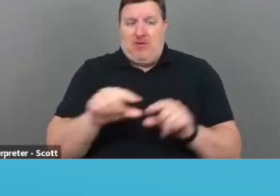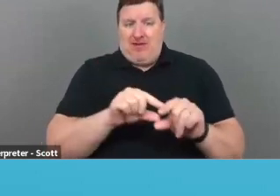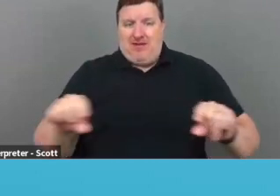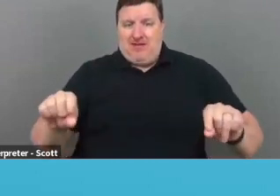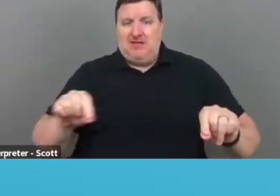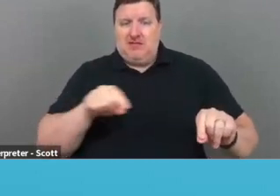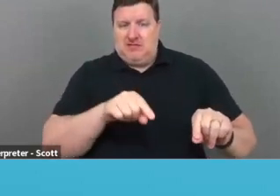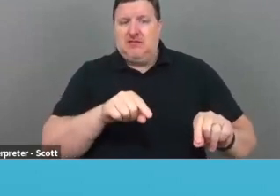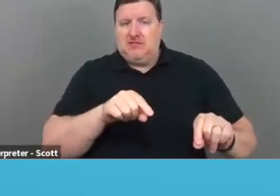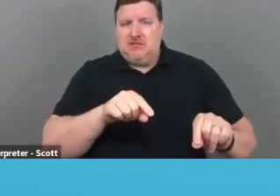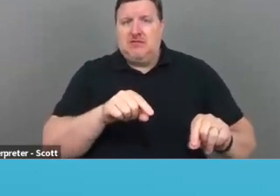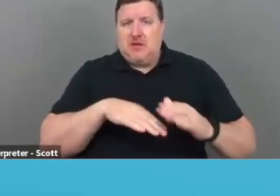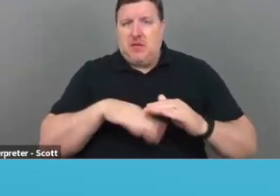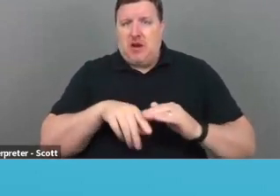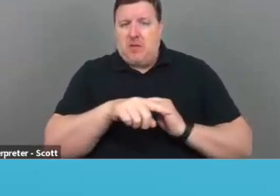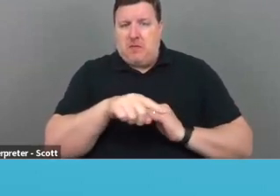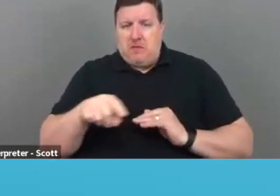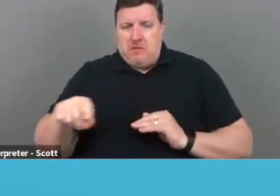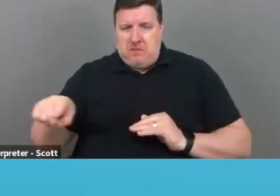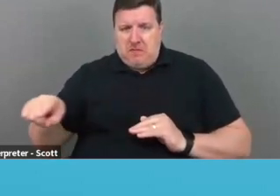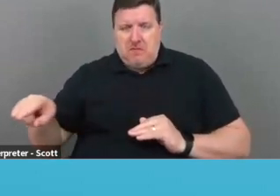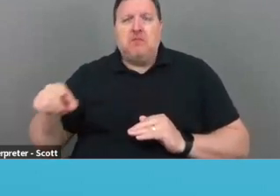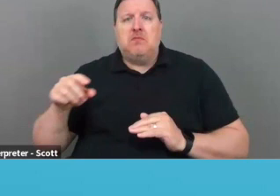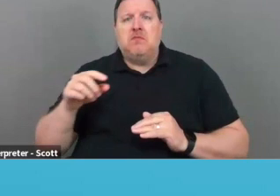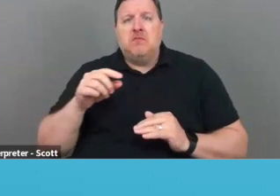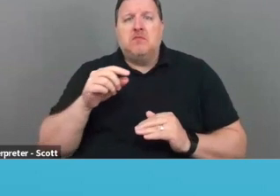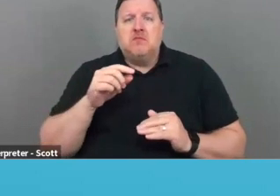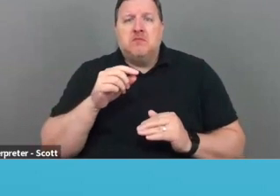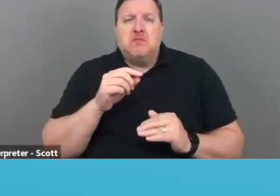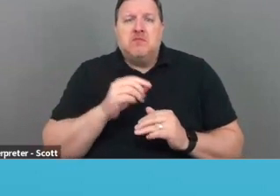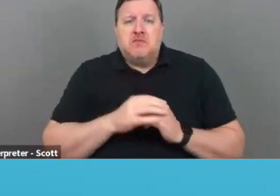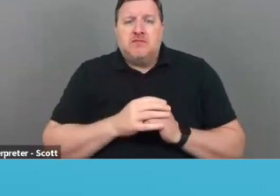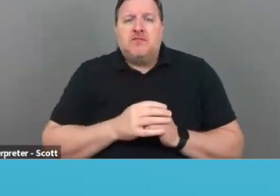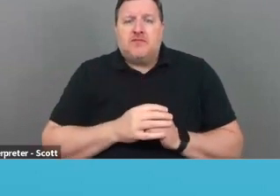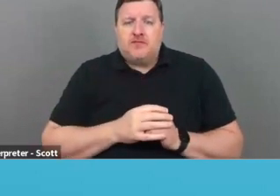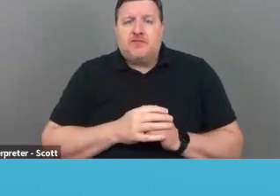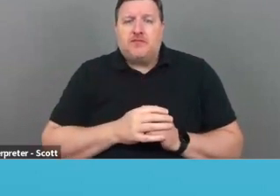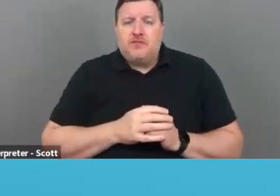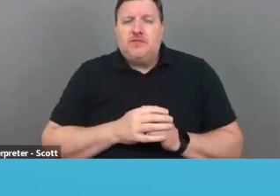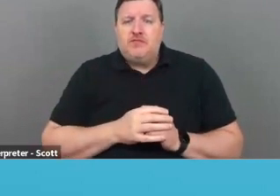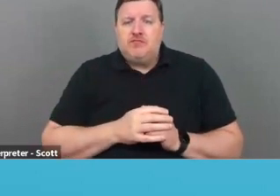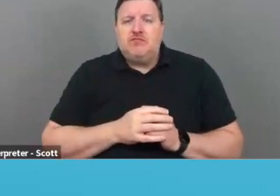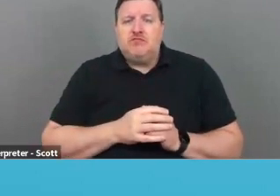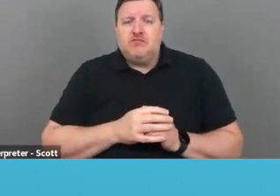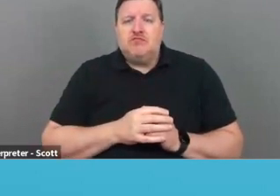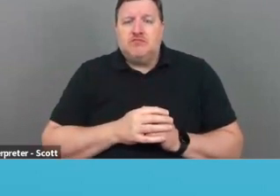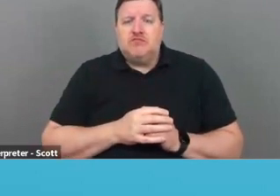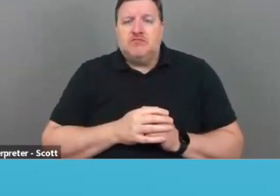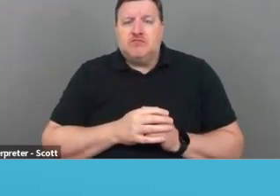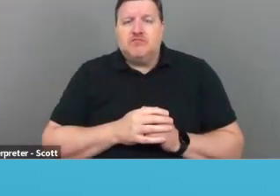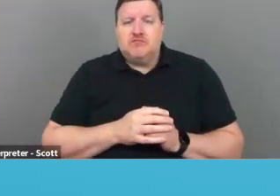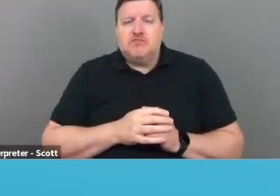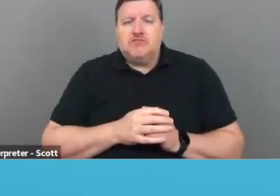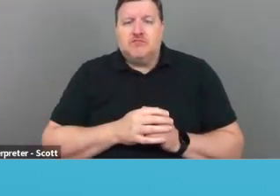philanthropynewyork.org slash resources slash n-y-n-j dash area dash